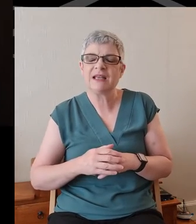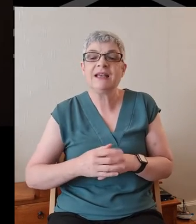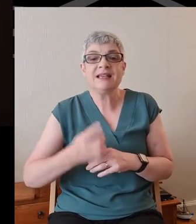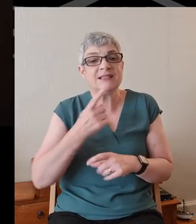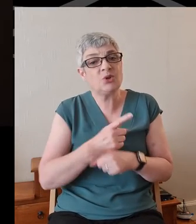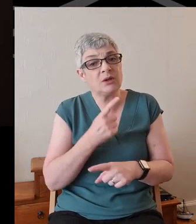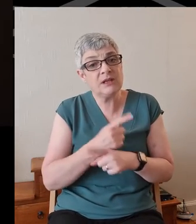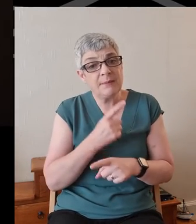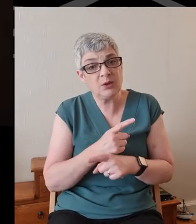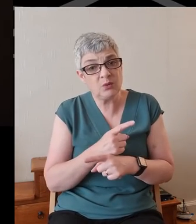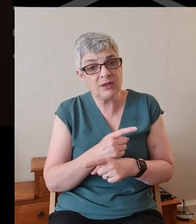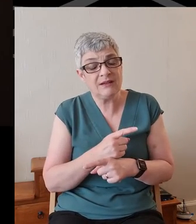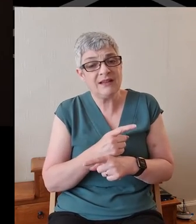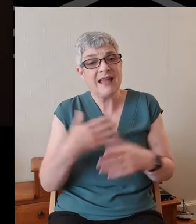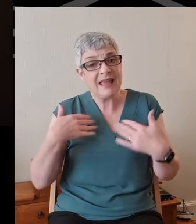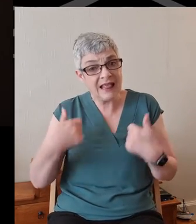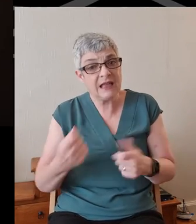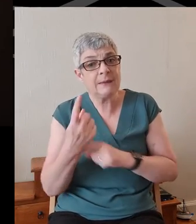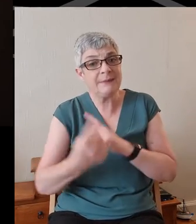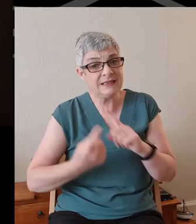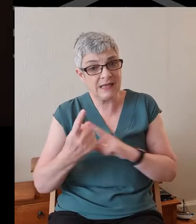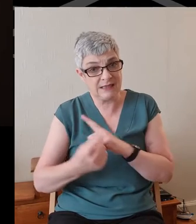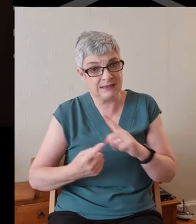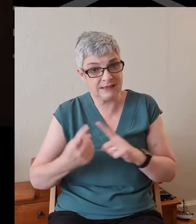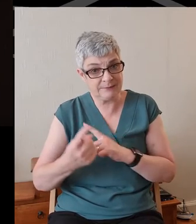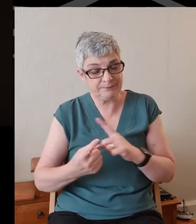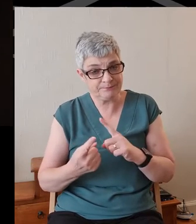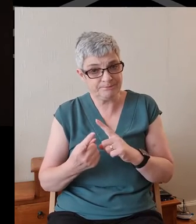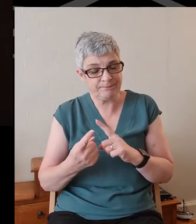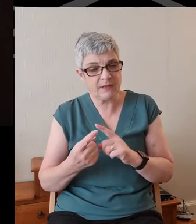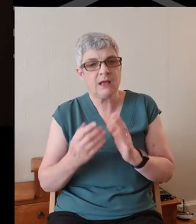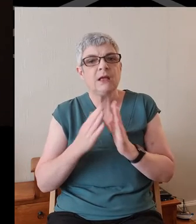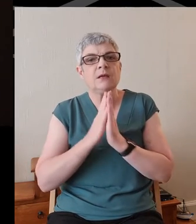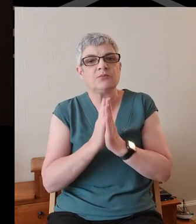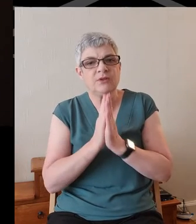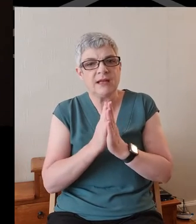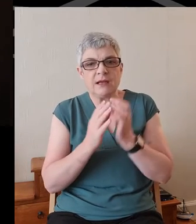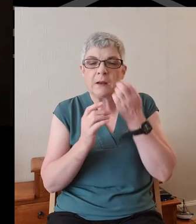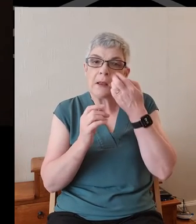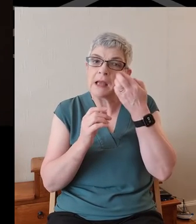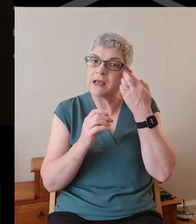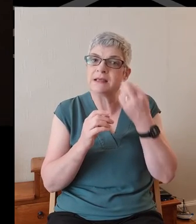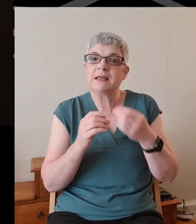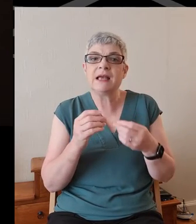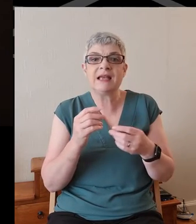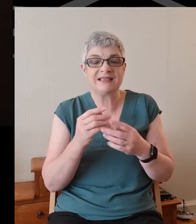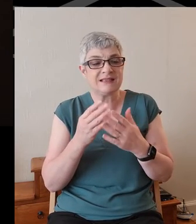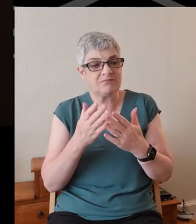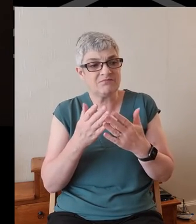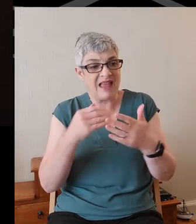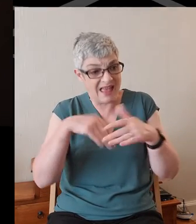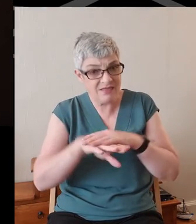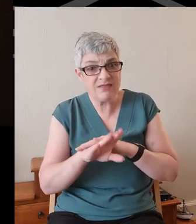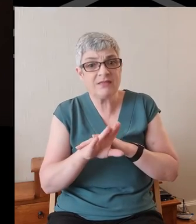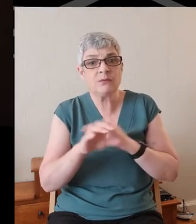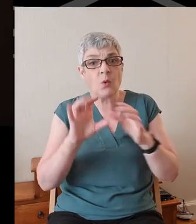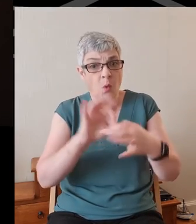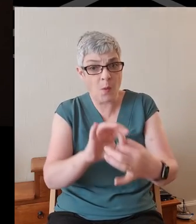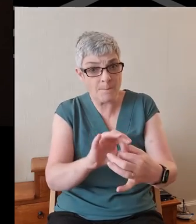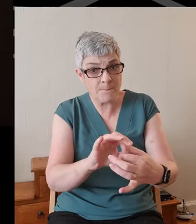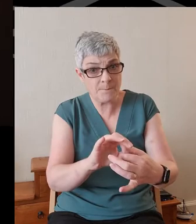speaking, notice, about healing meetings. The prayer, verse 14, seems to be in the sick person's home.